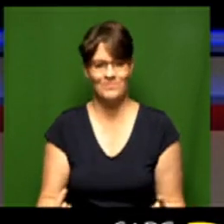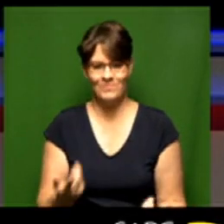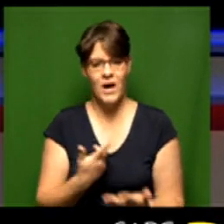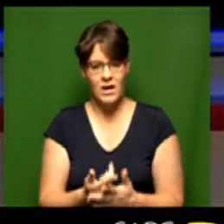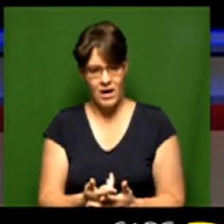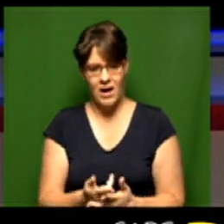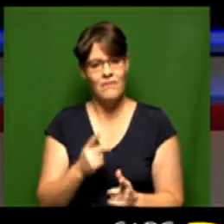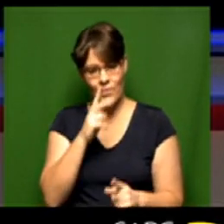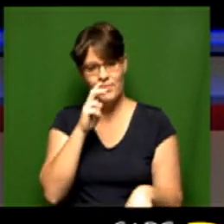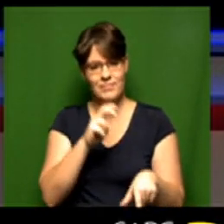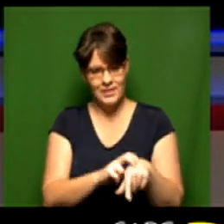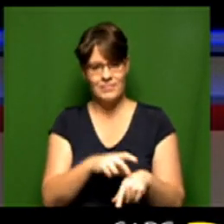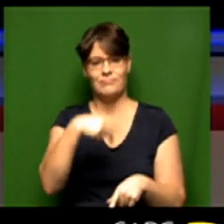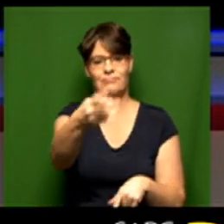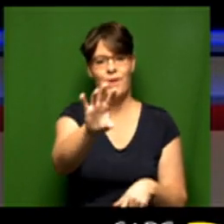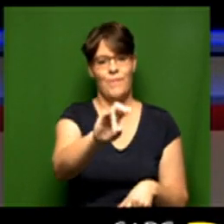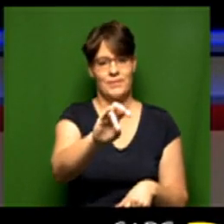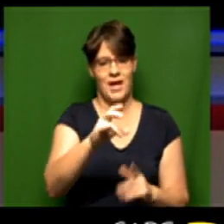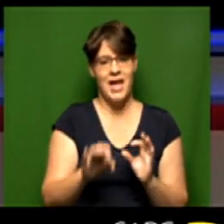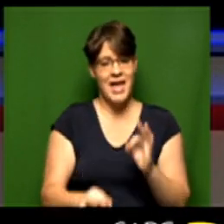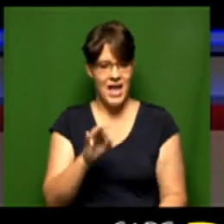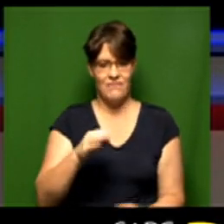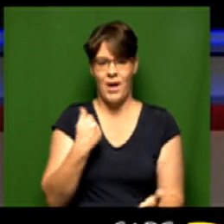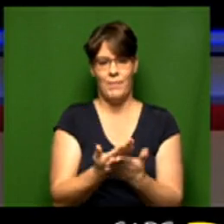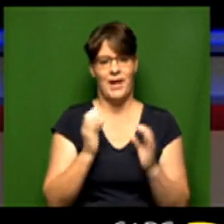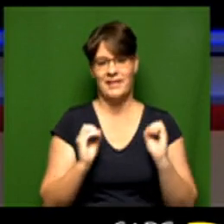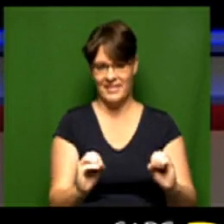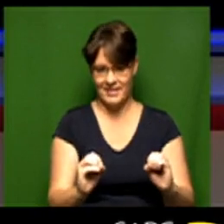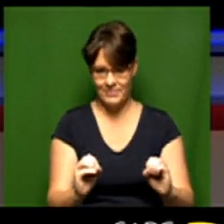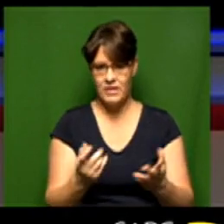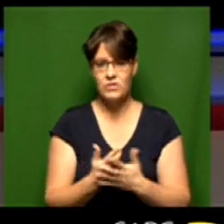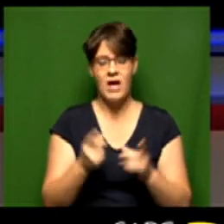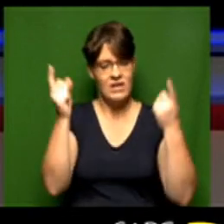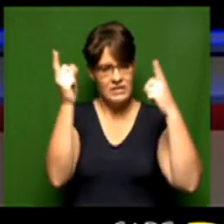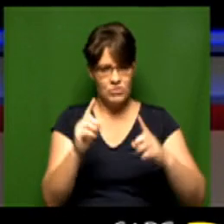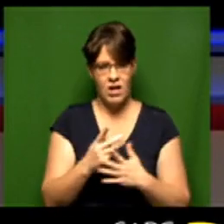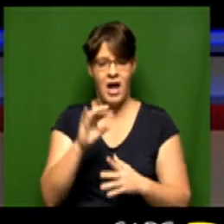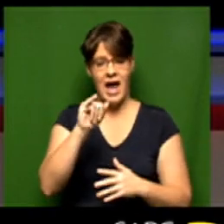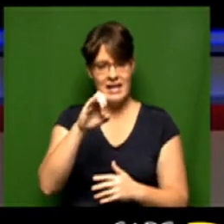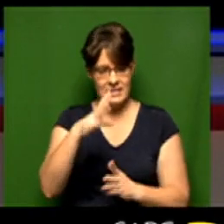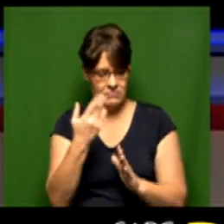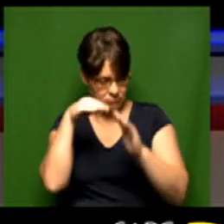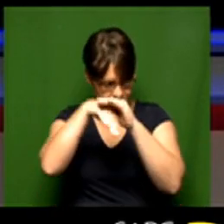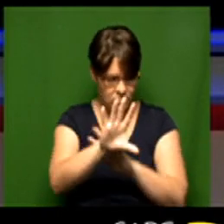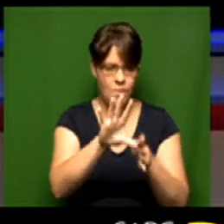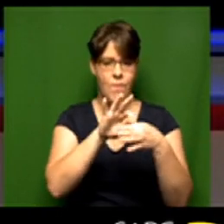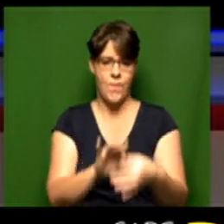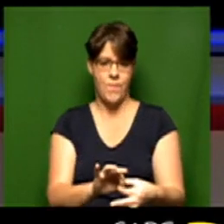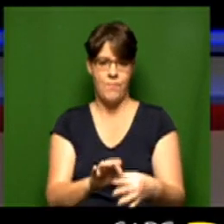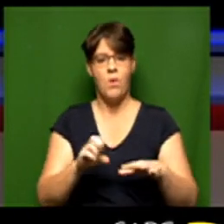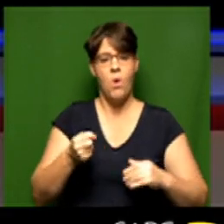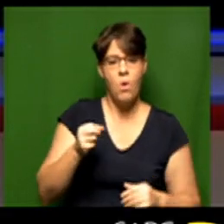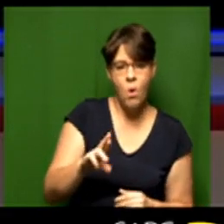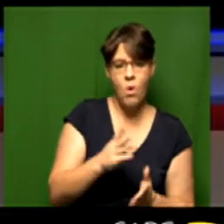out if you haven't you need to get to the polls on Wednesday to get that special vote and the IAC officials will come to your residents or